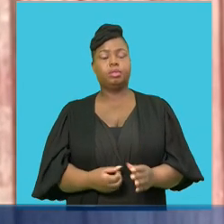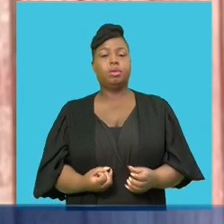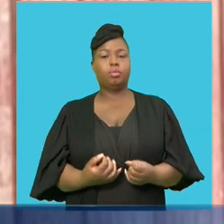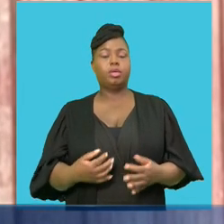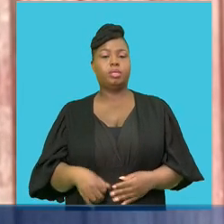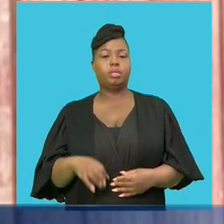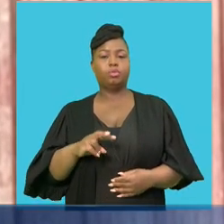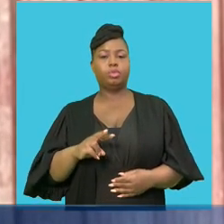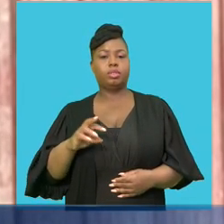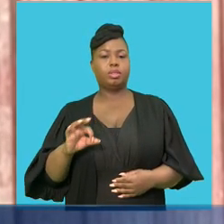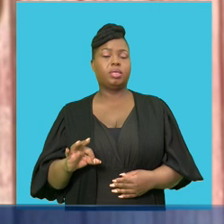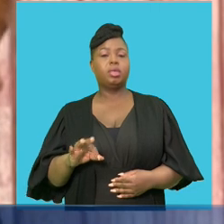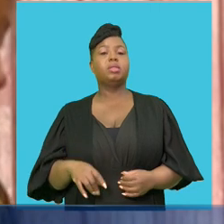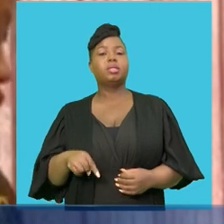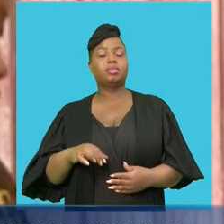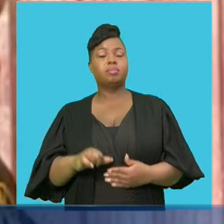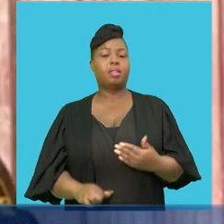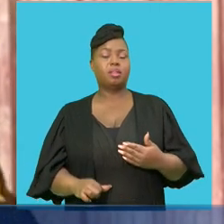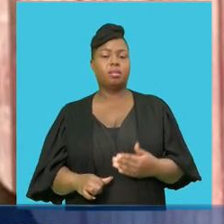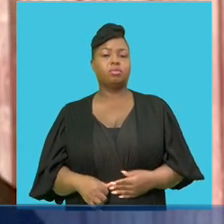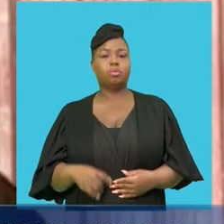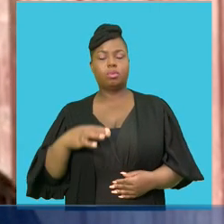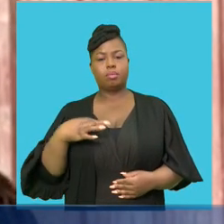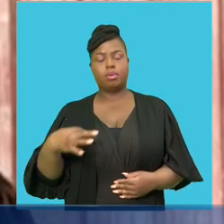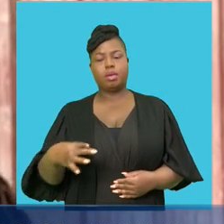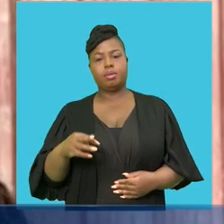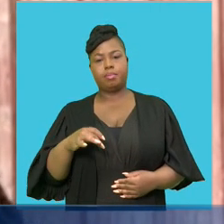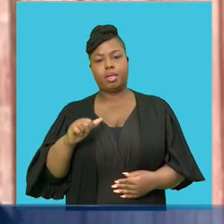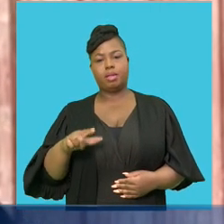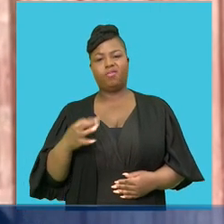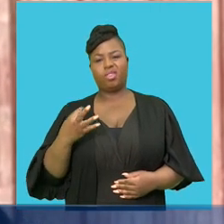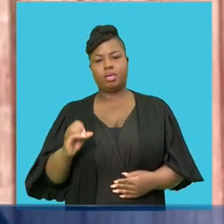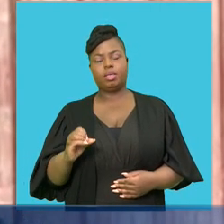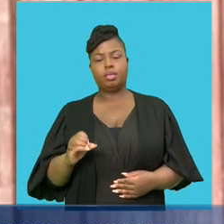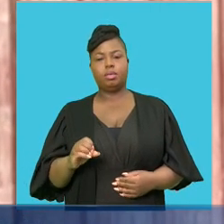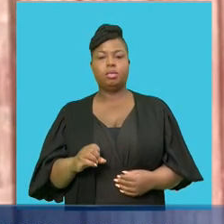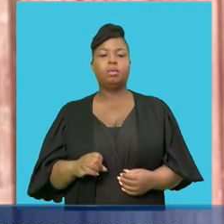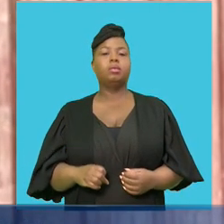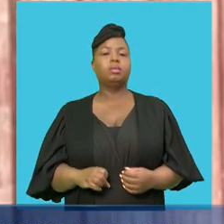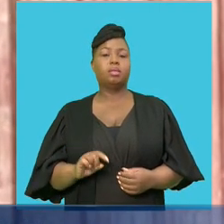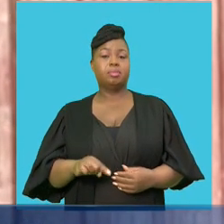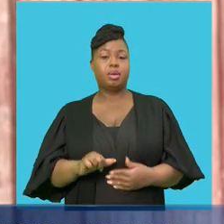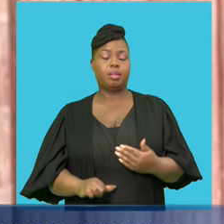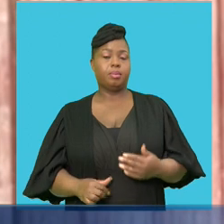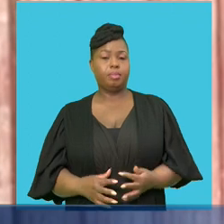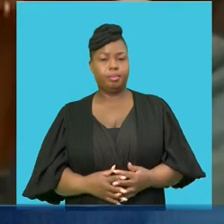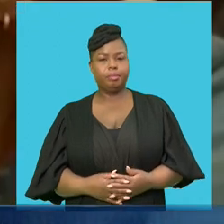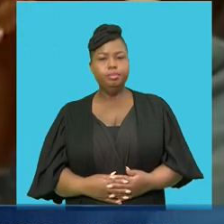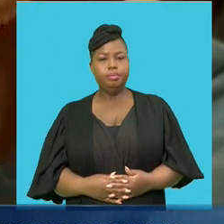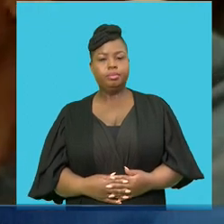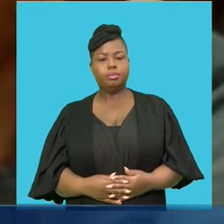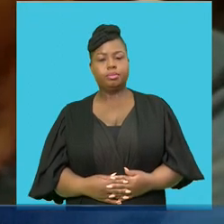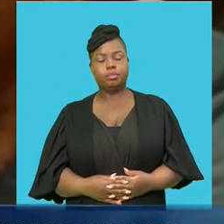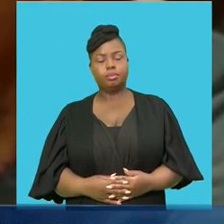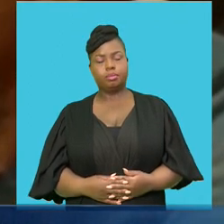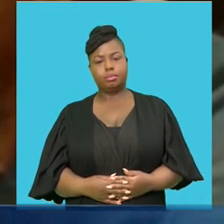Thank joining us. We have a look if are here today. This be approximately years yet, life available.